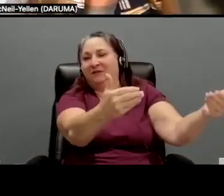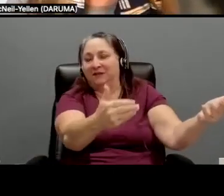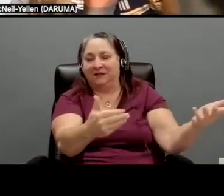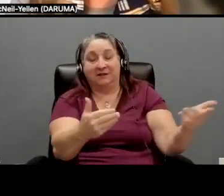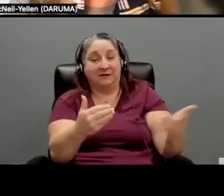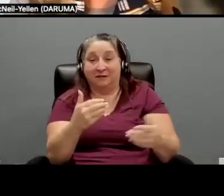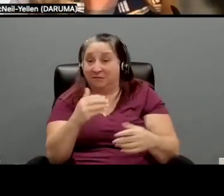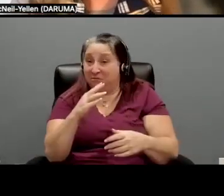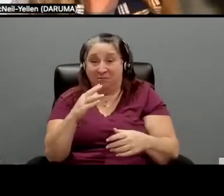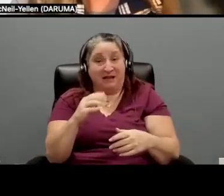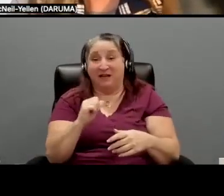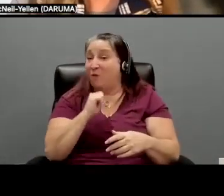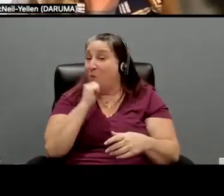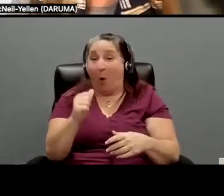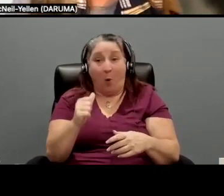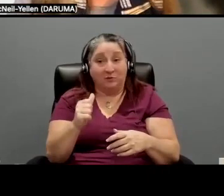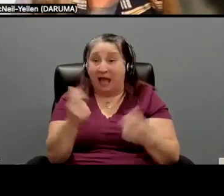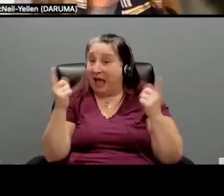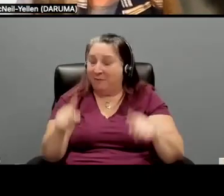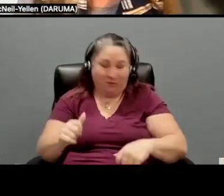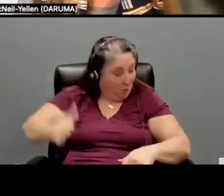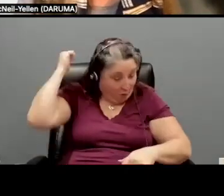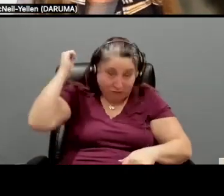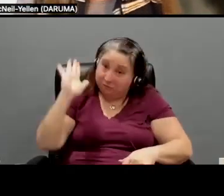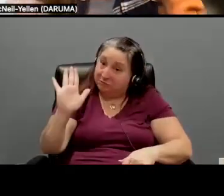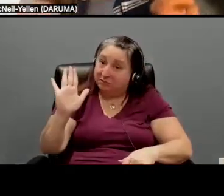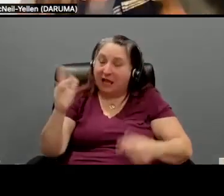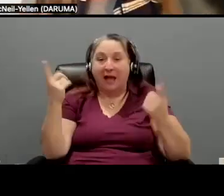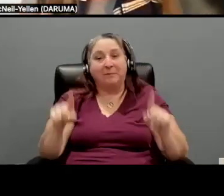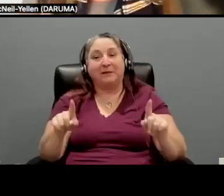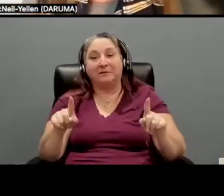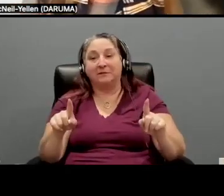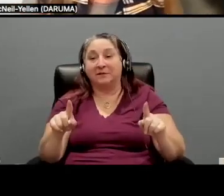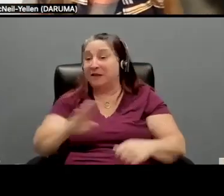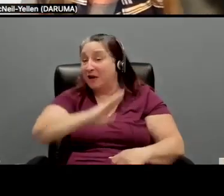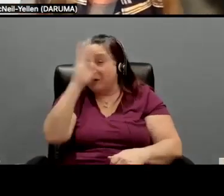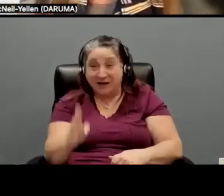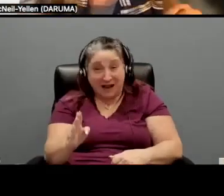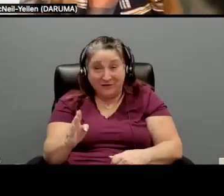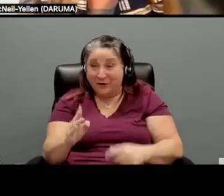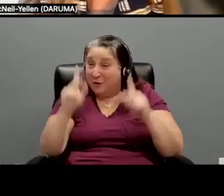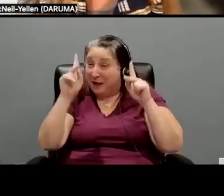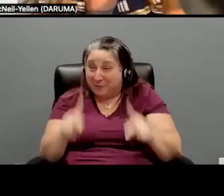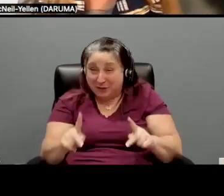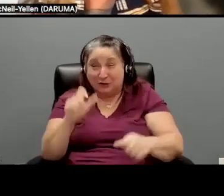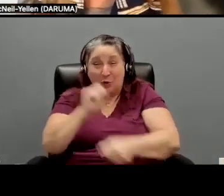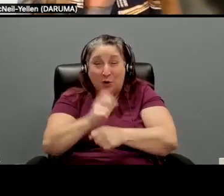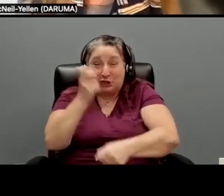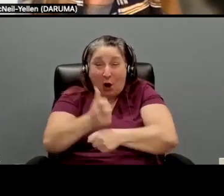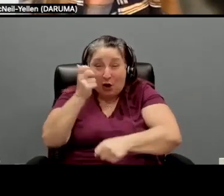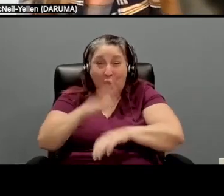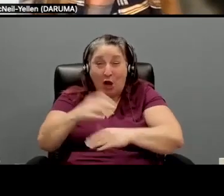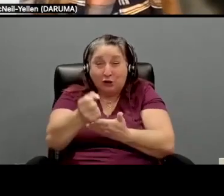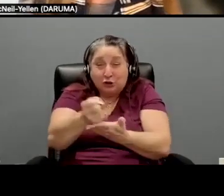just not going to happen. Like, it's just not going to happen. There is never going to be a person that works harder on your script